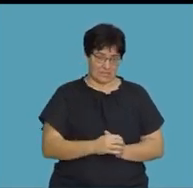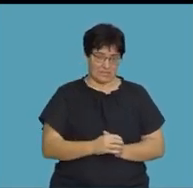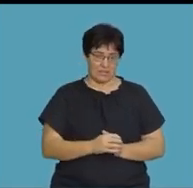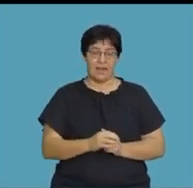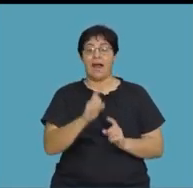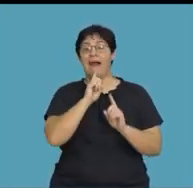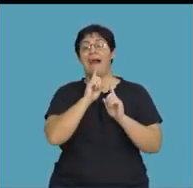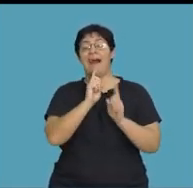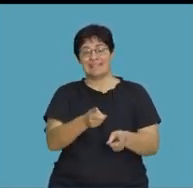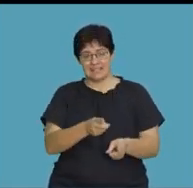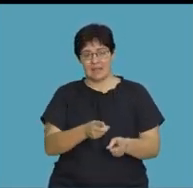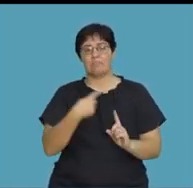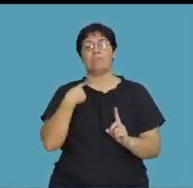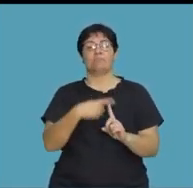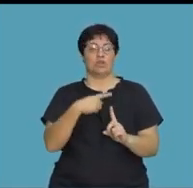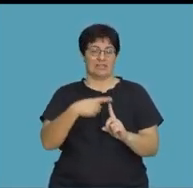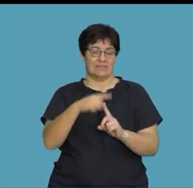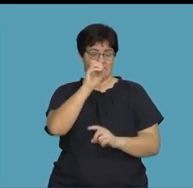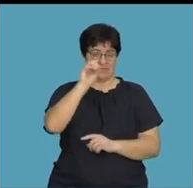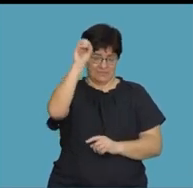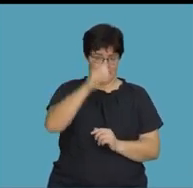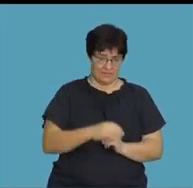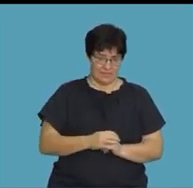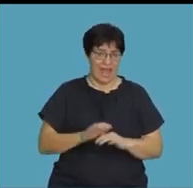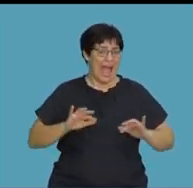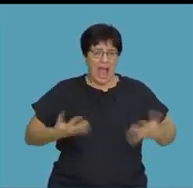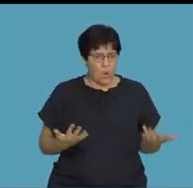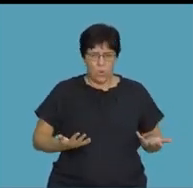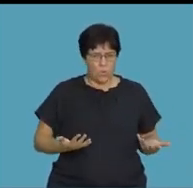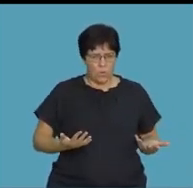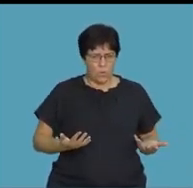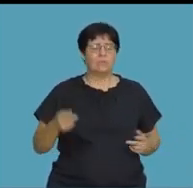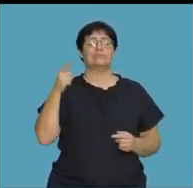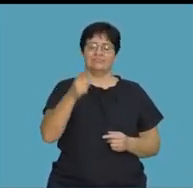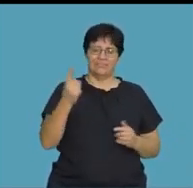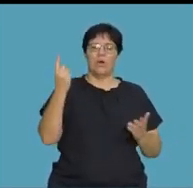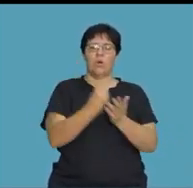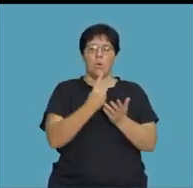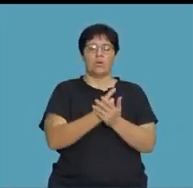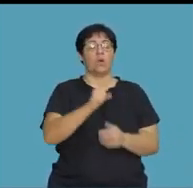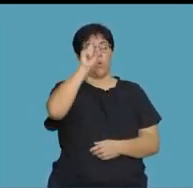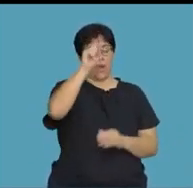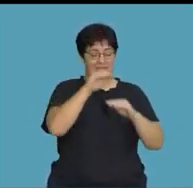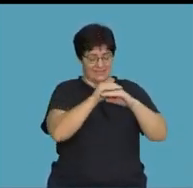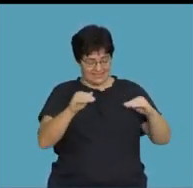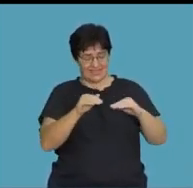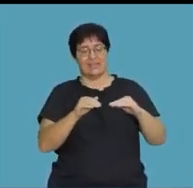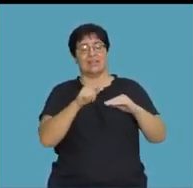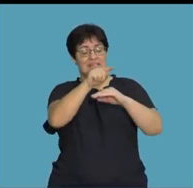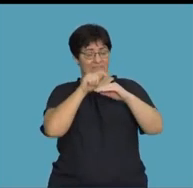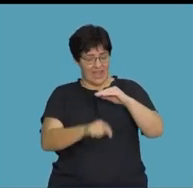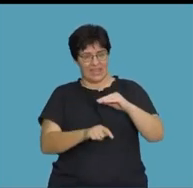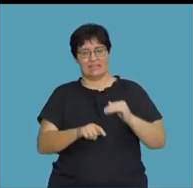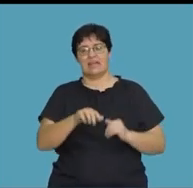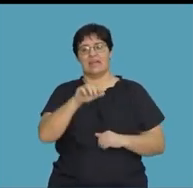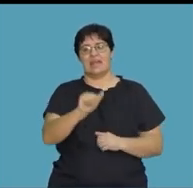Leave your answers with positive exponents. To do that, you're always going to take 1 divided